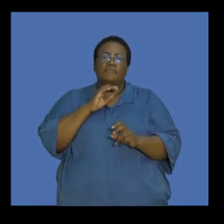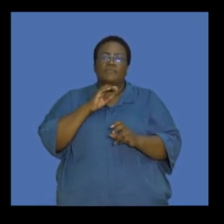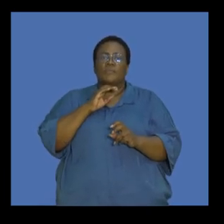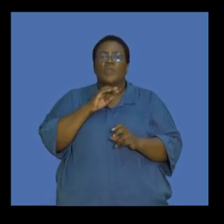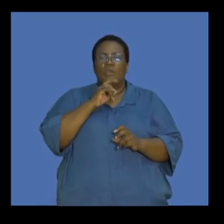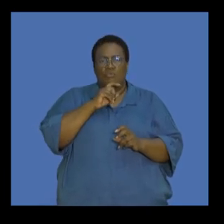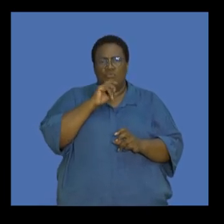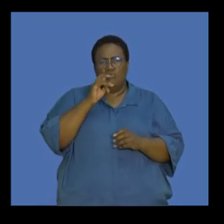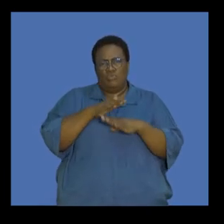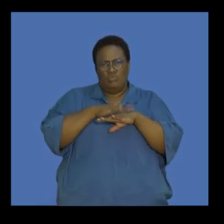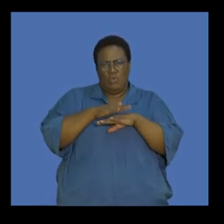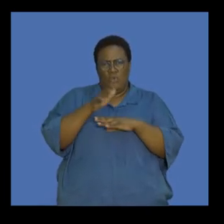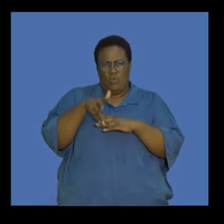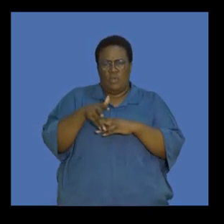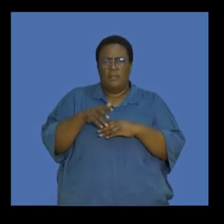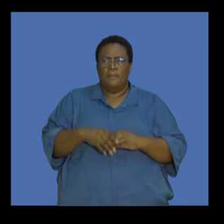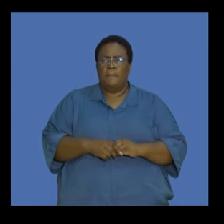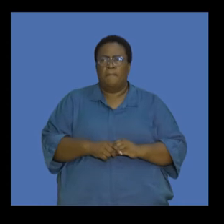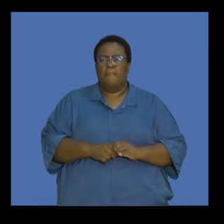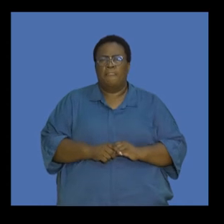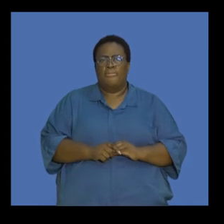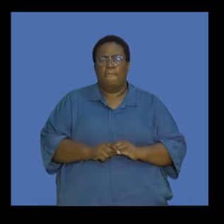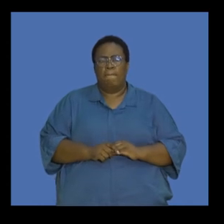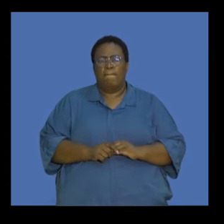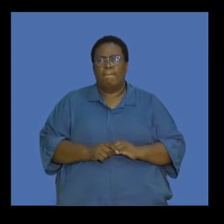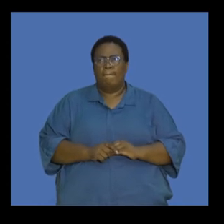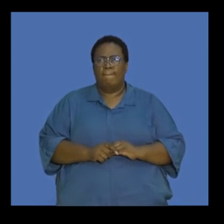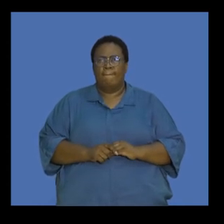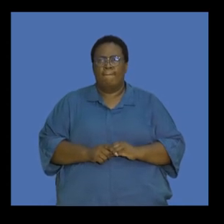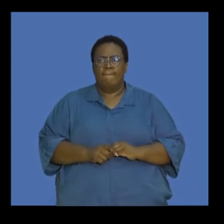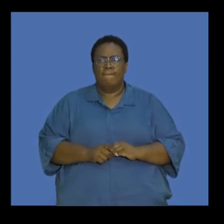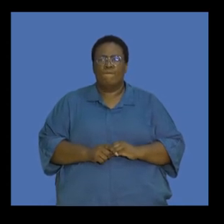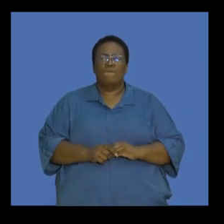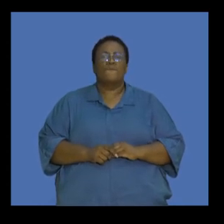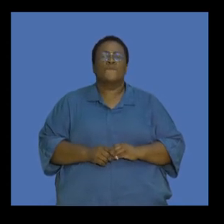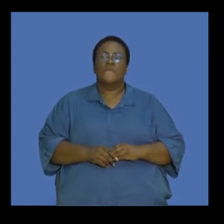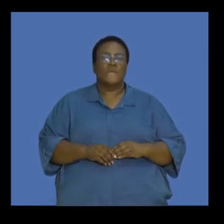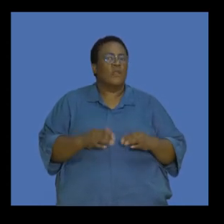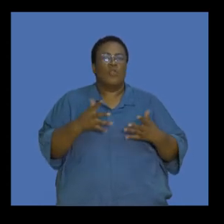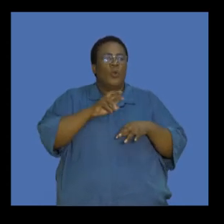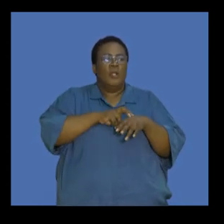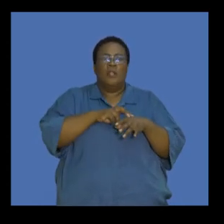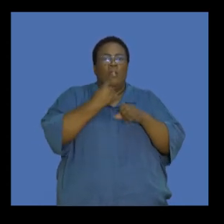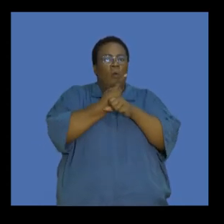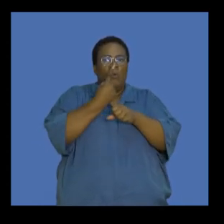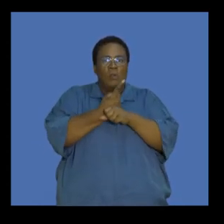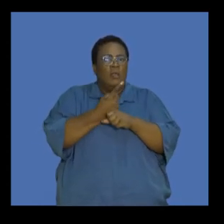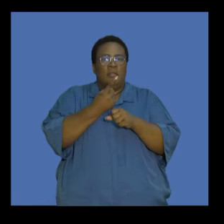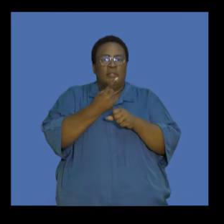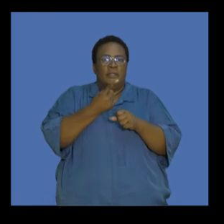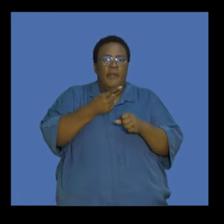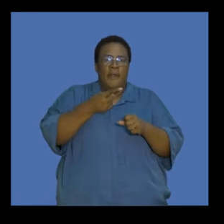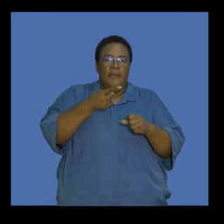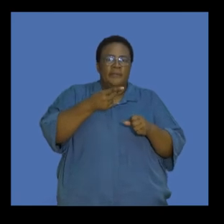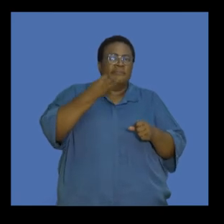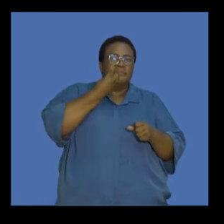eating lunch at campus, try packing a waste-free lunch box. So you don't have to always, you know, pack them in